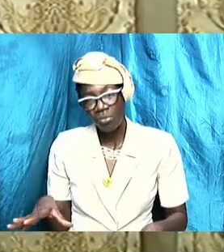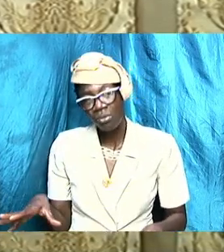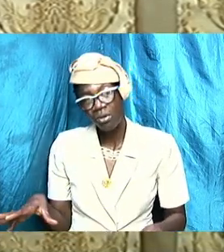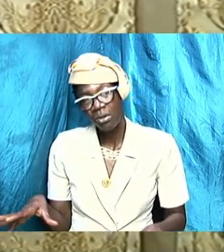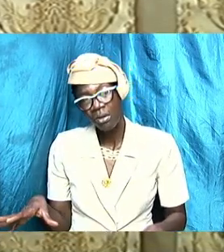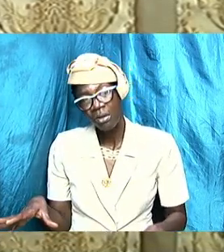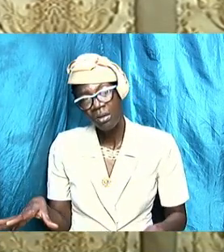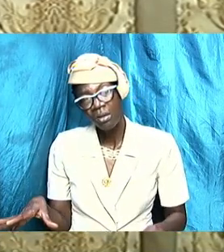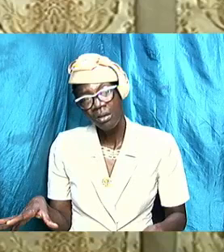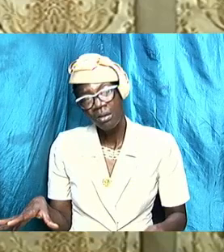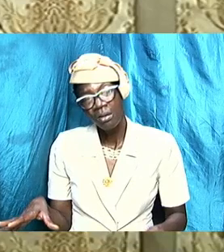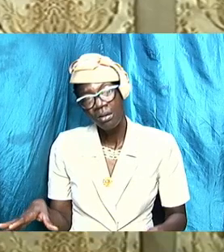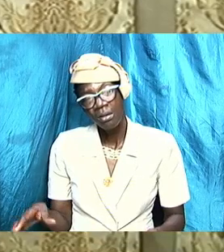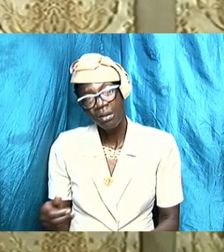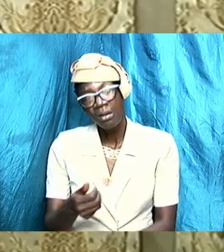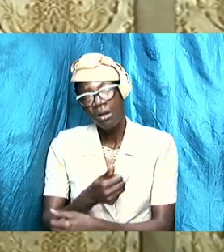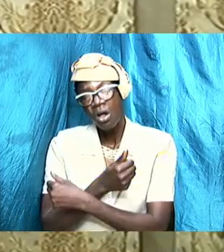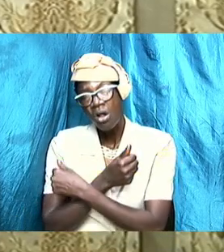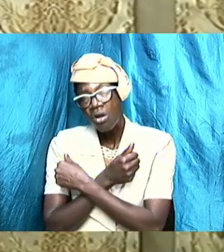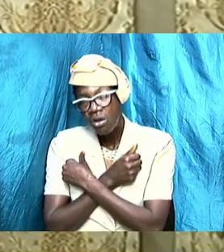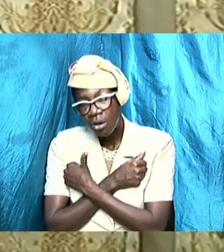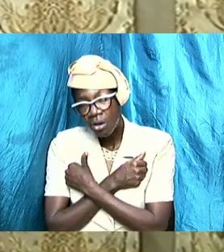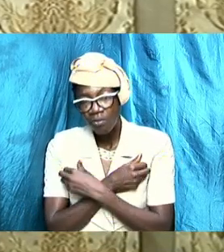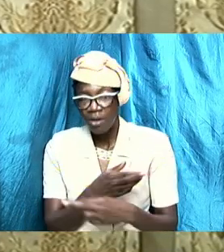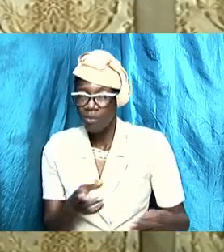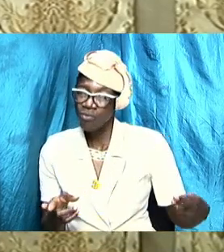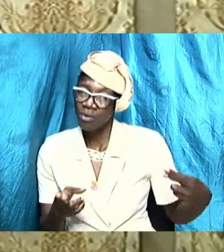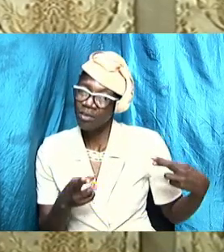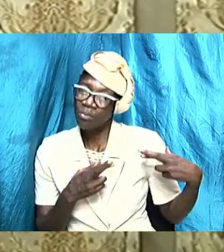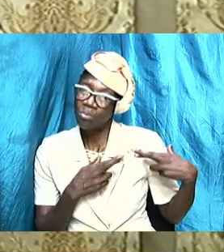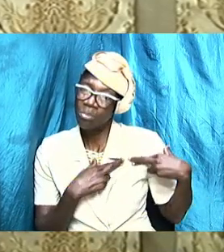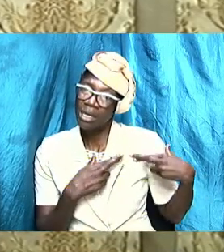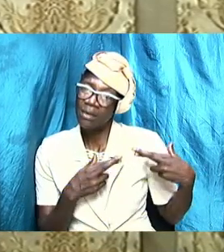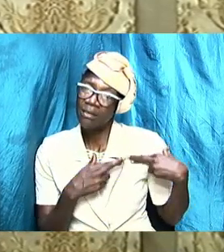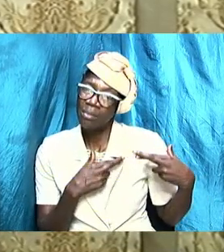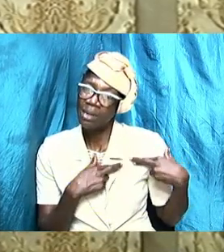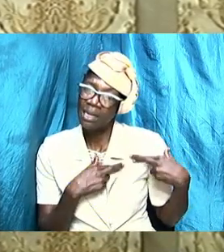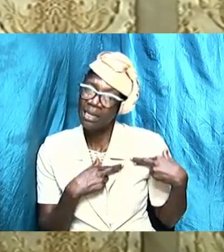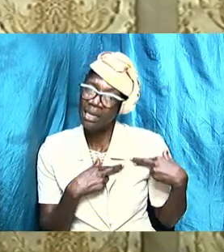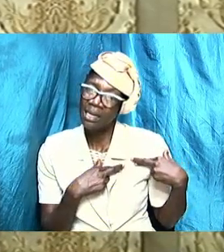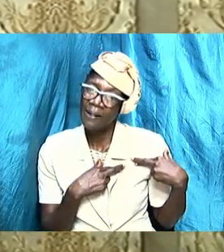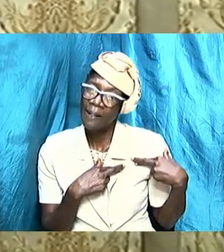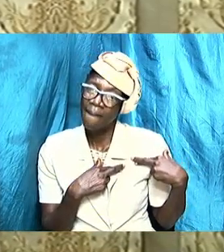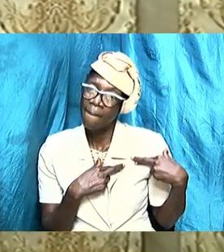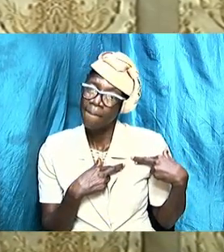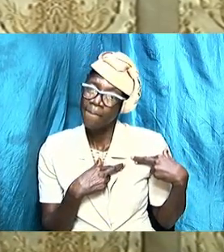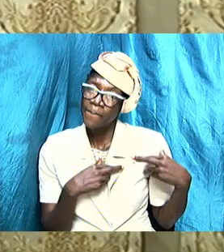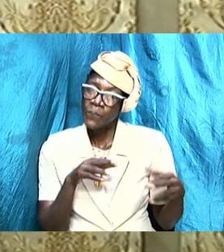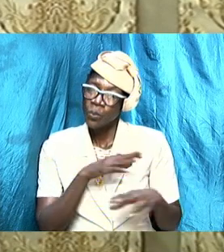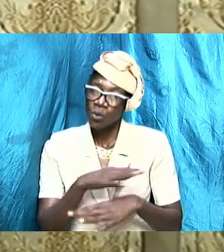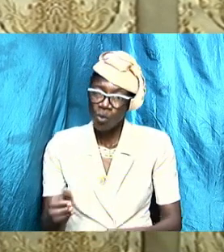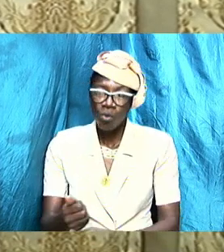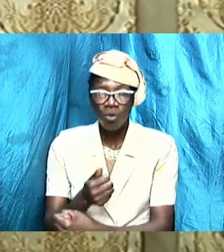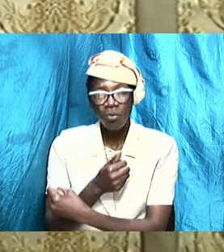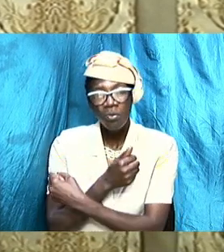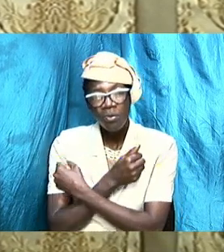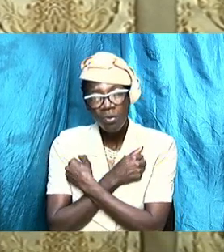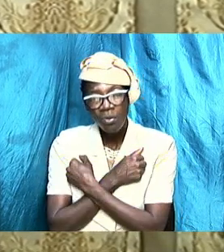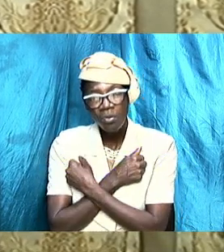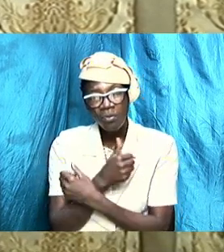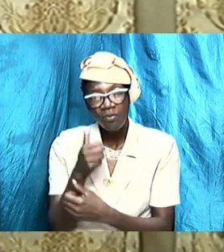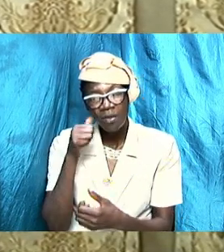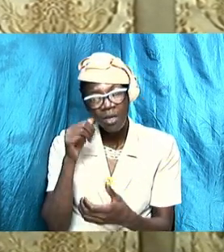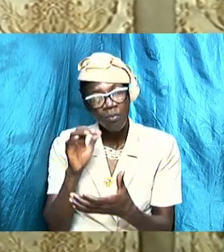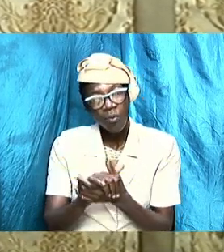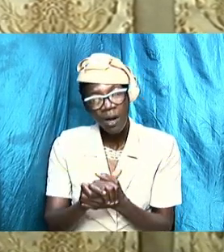his God ordained responsibility and that does not value his wife and that does not